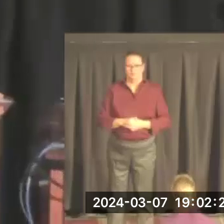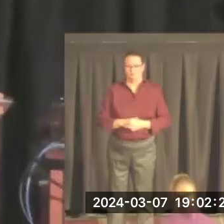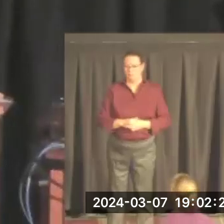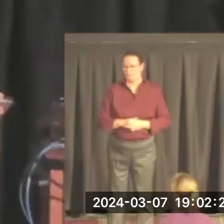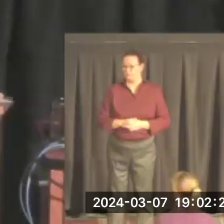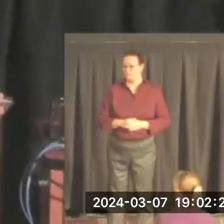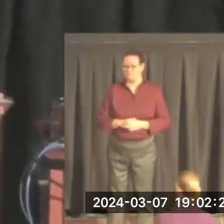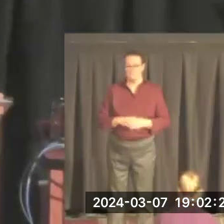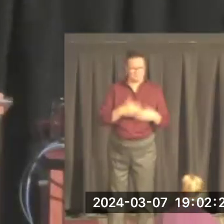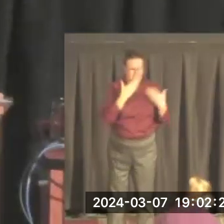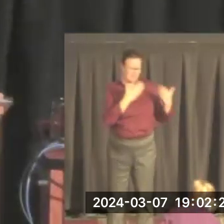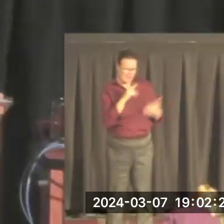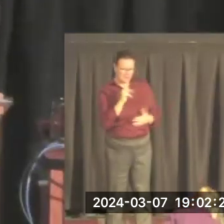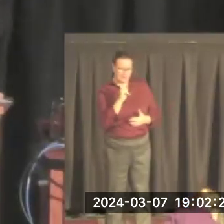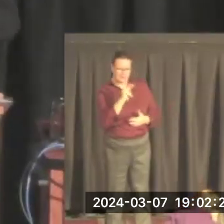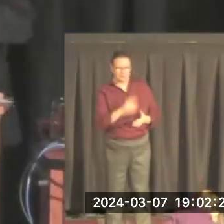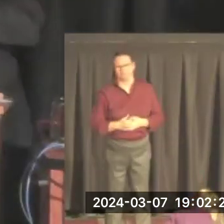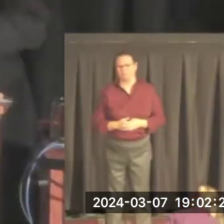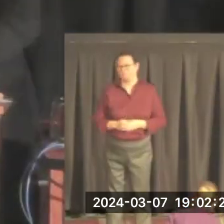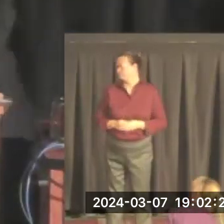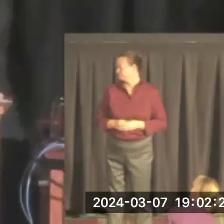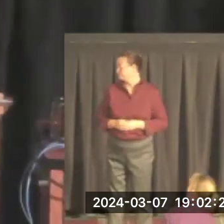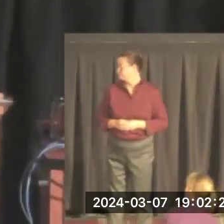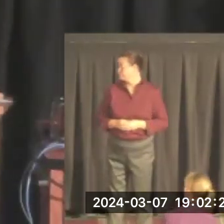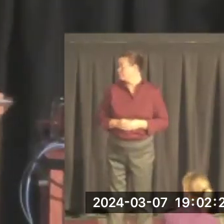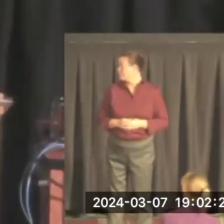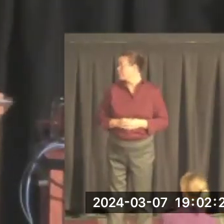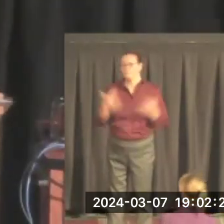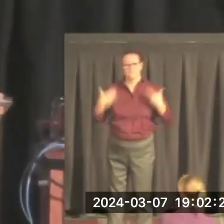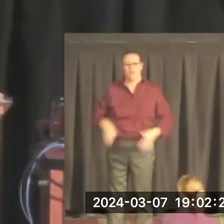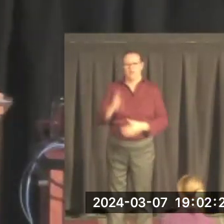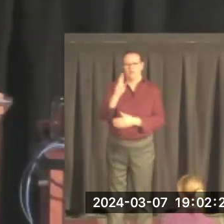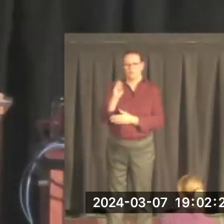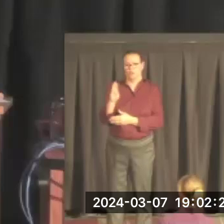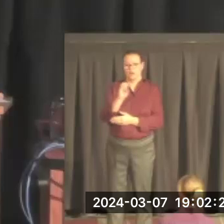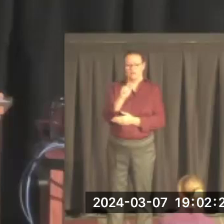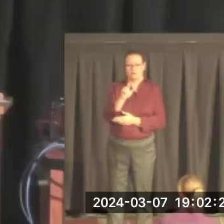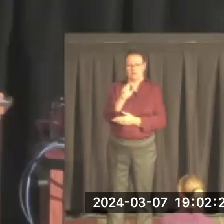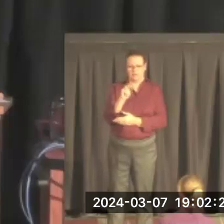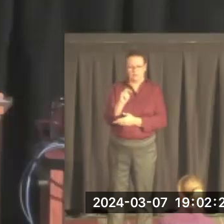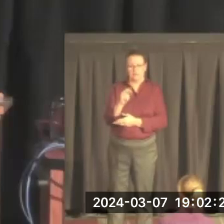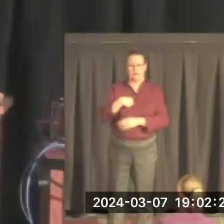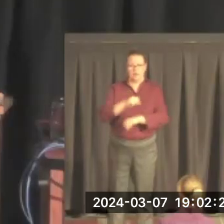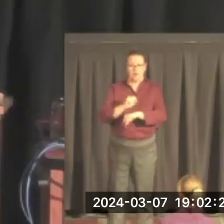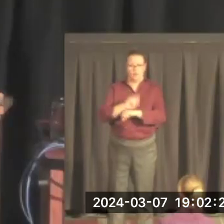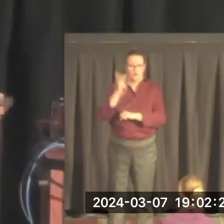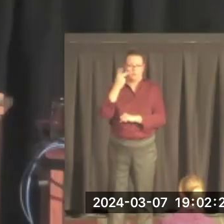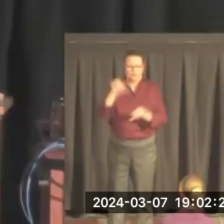Thank you, Karen. Well, I am Rob Saldine with the Mansfield Center in the Political Science Department